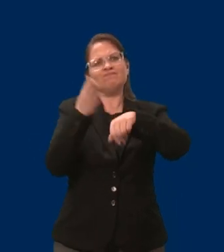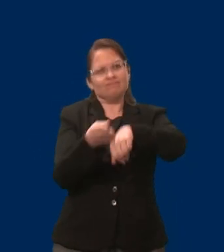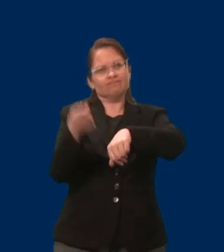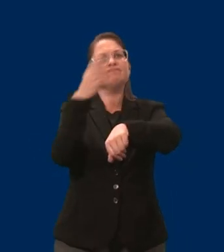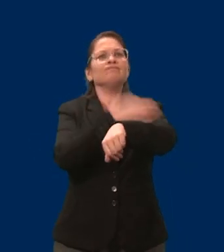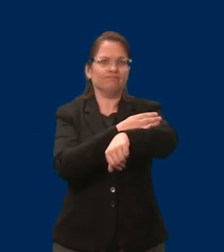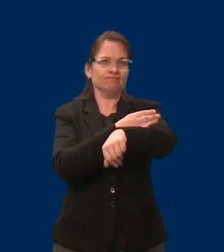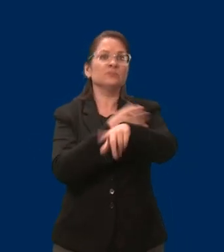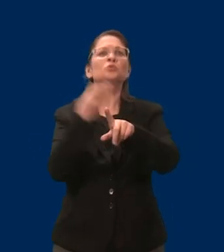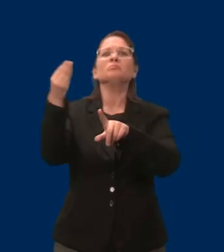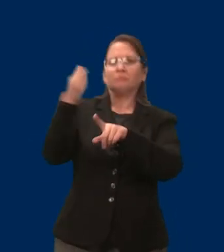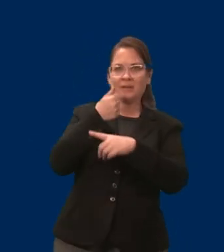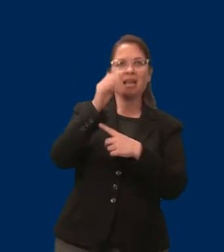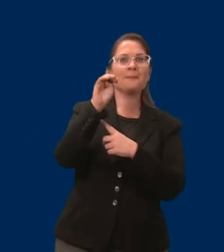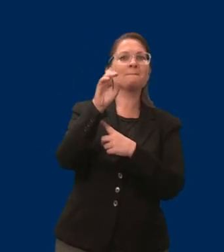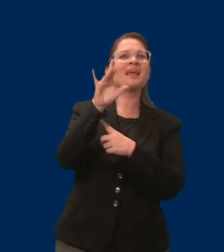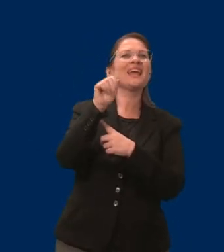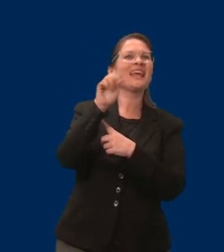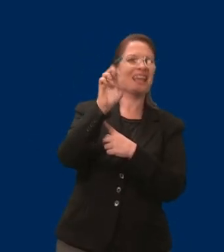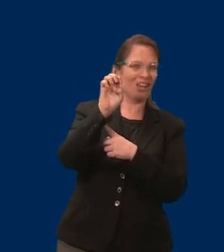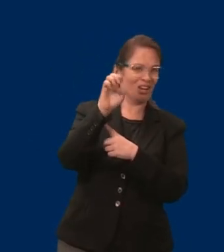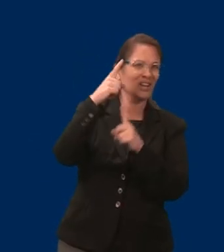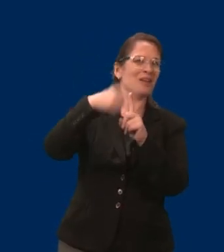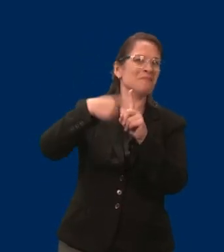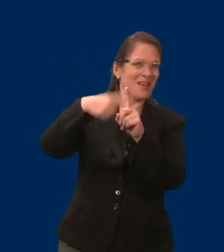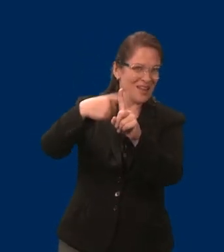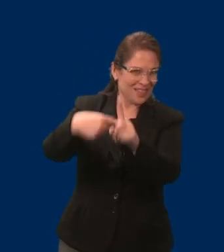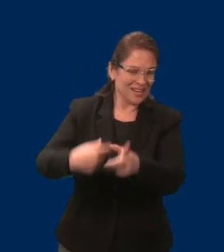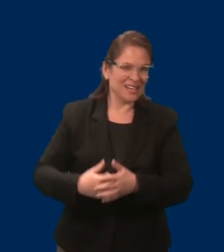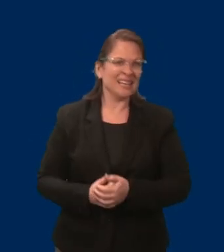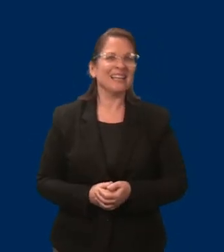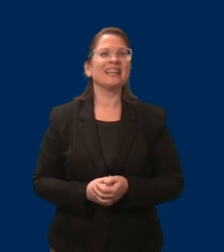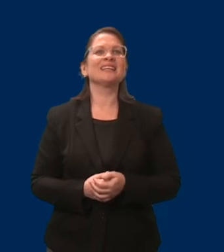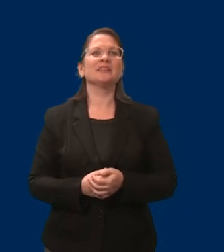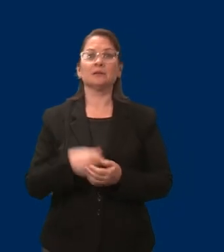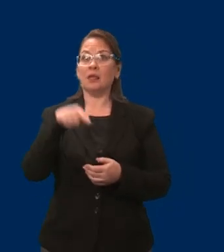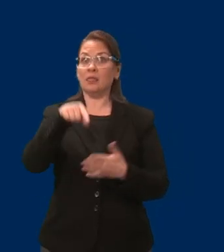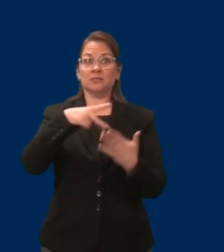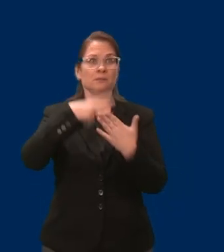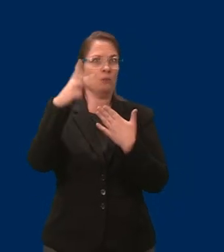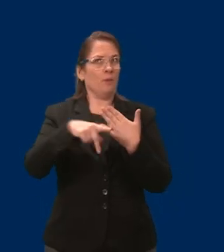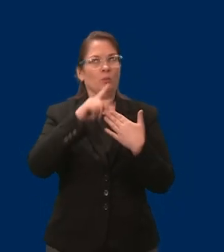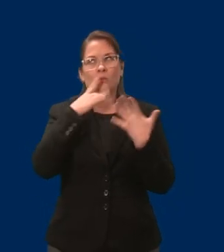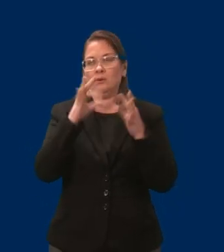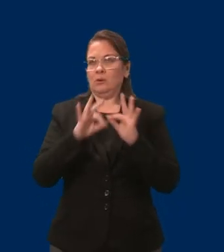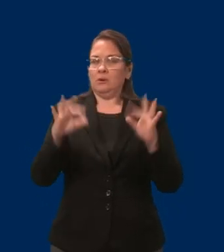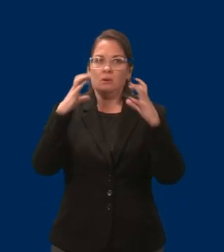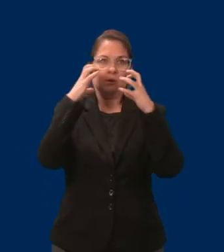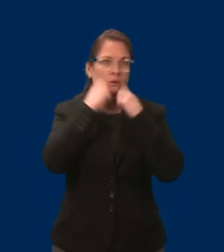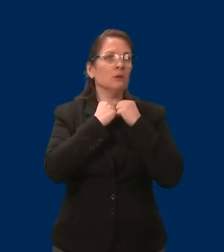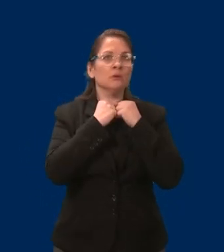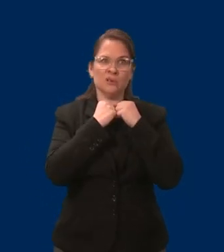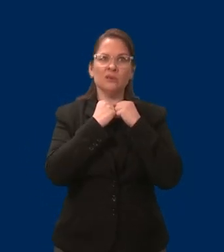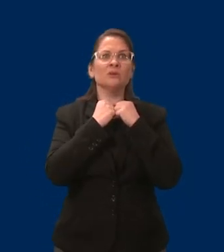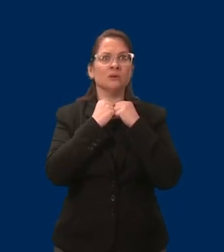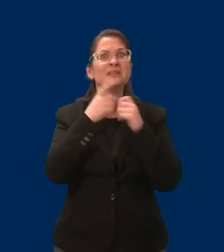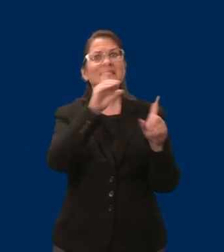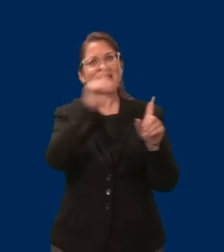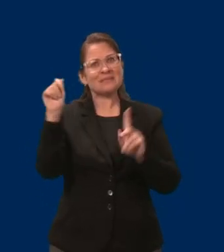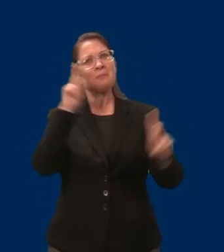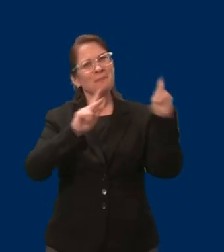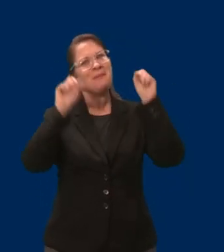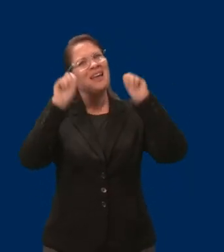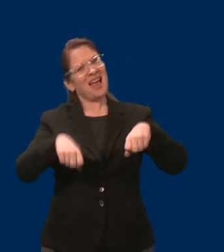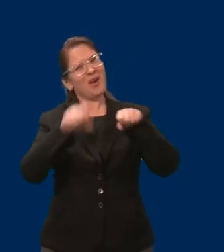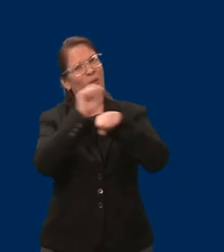other equitable changes. MAEPD is such an important program because it allows people with disabilities to work and live